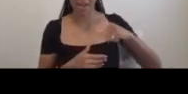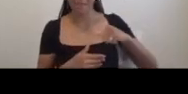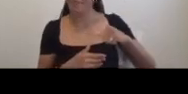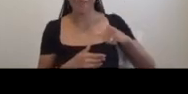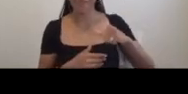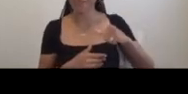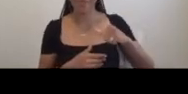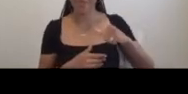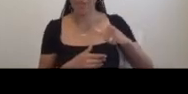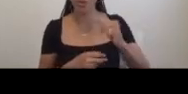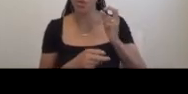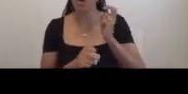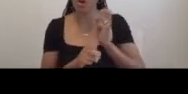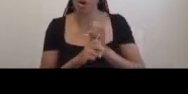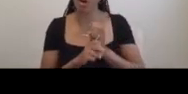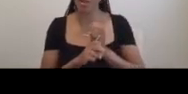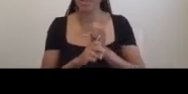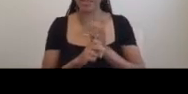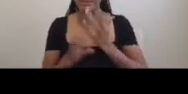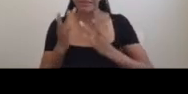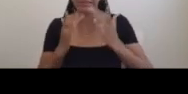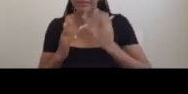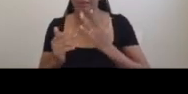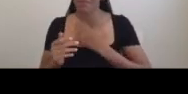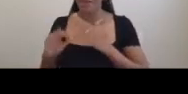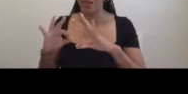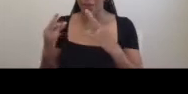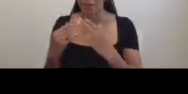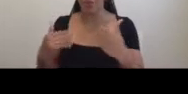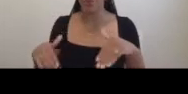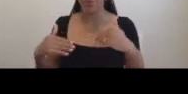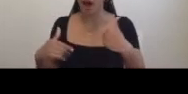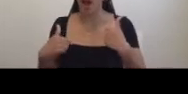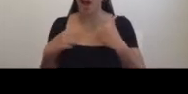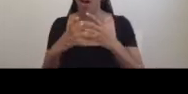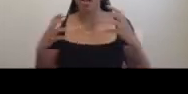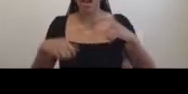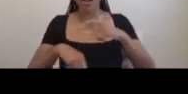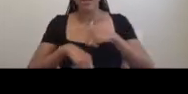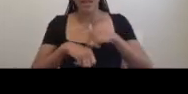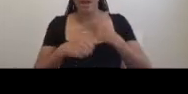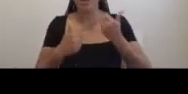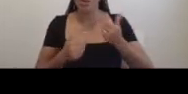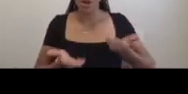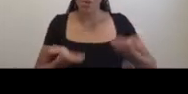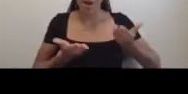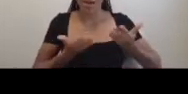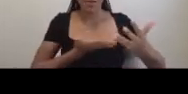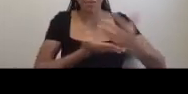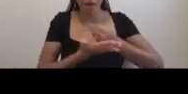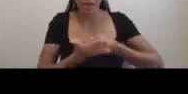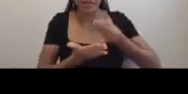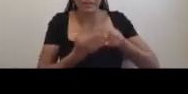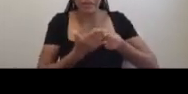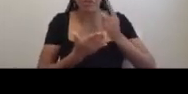hard on my family. I spent a huge amount of time raising dollars for my projects. I